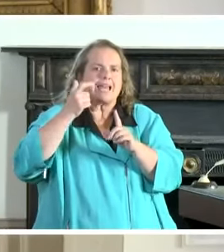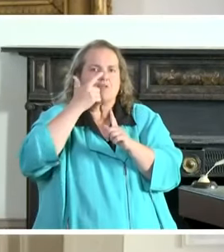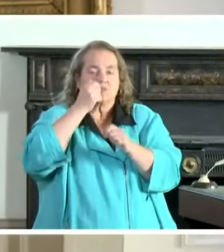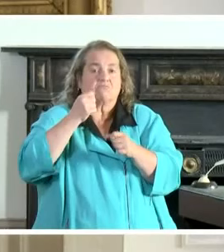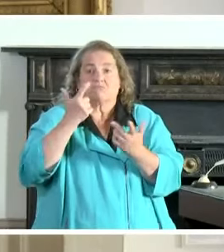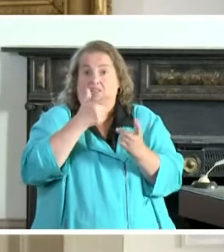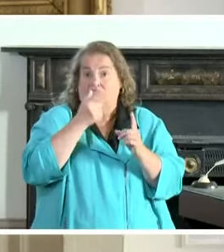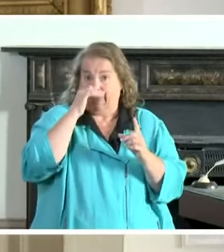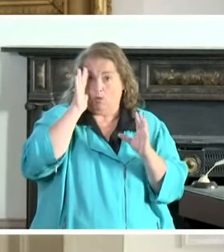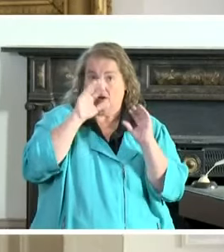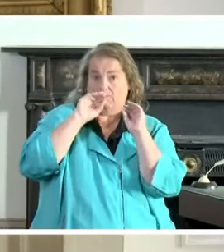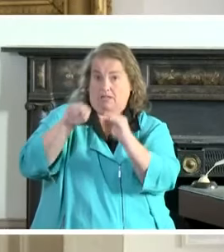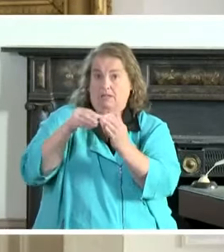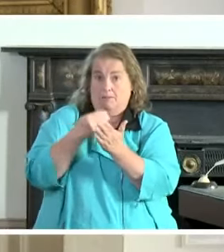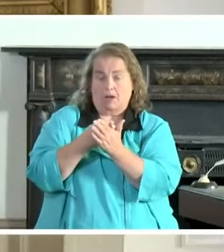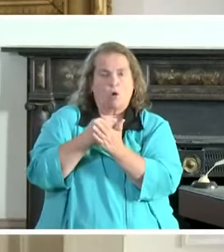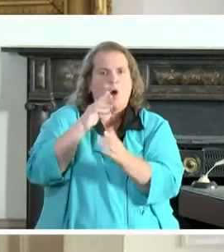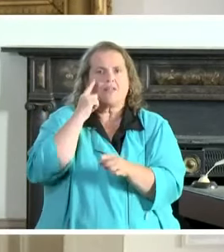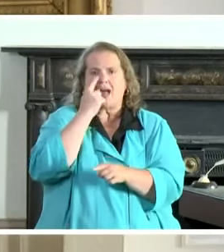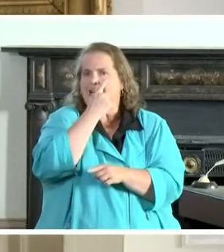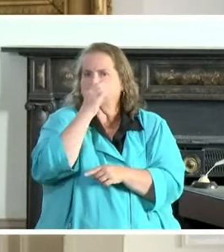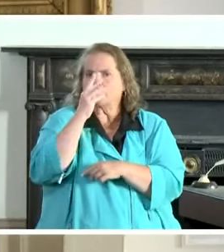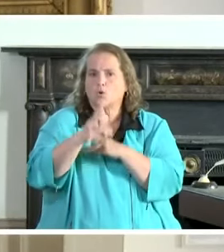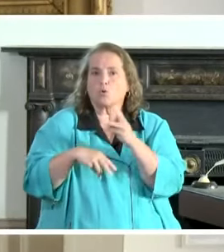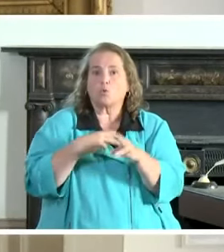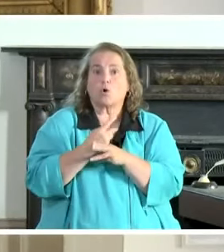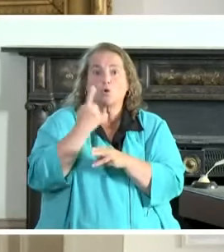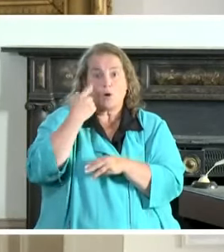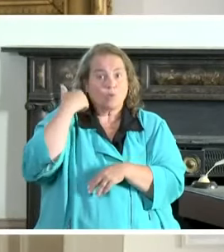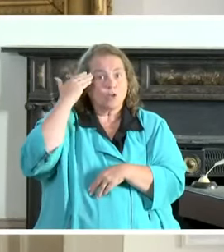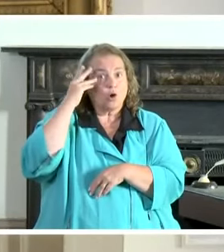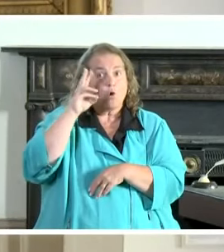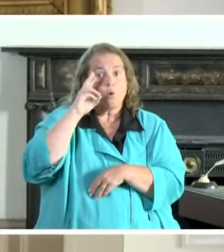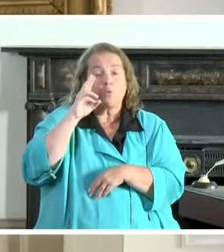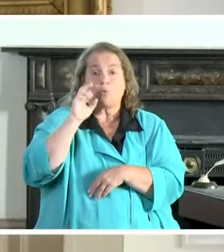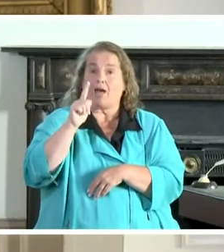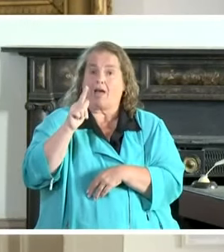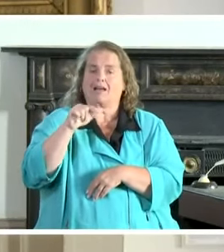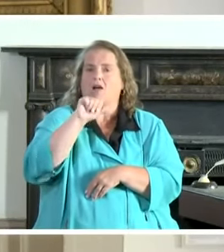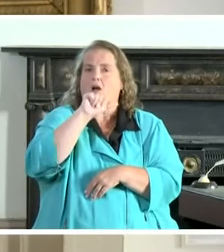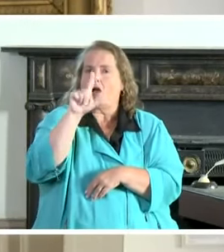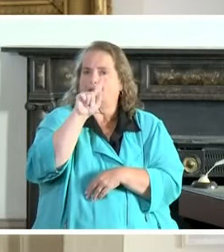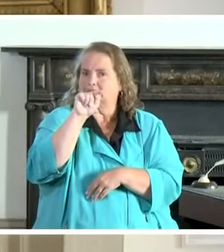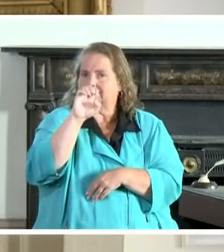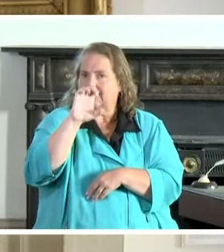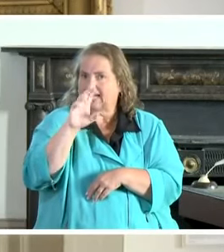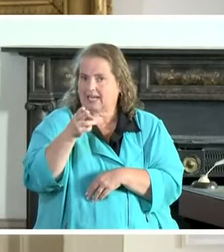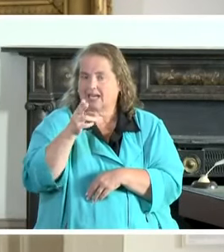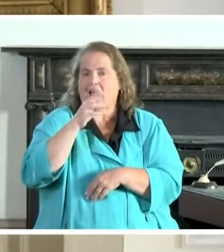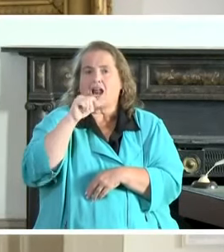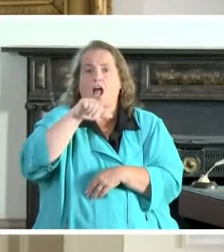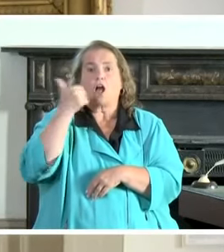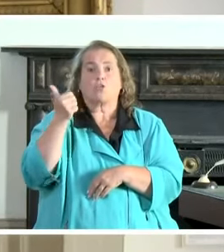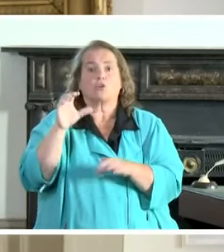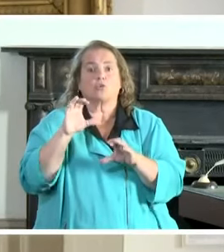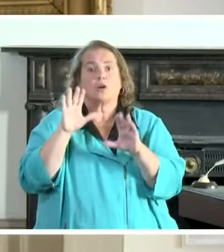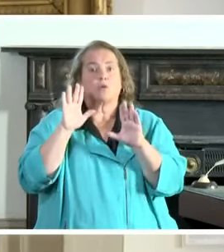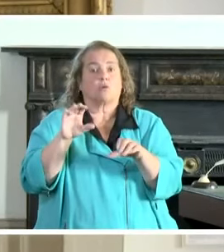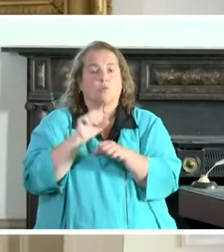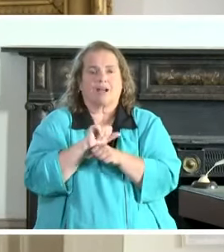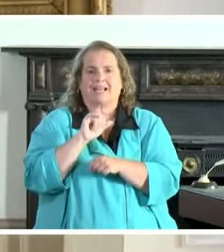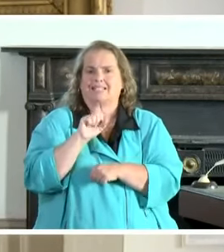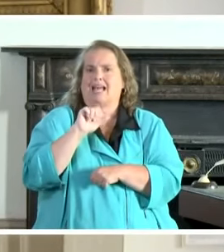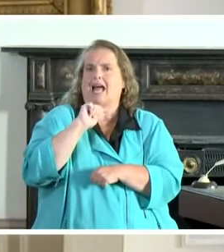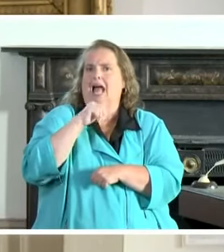or the eyes of the world. One we know well in Kentucky is Alltech, another that is doing incredible work is App Harvest.